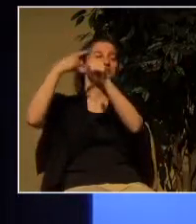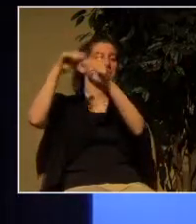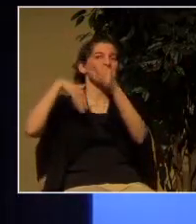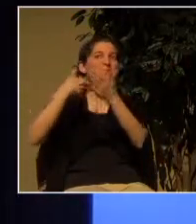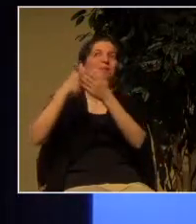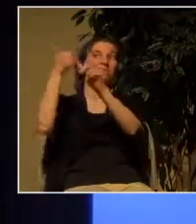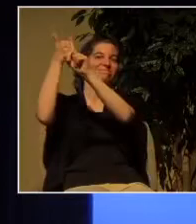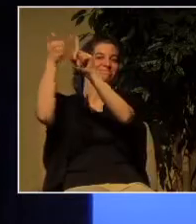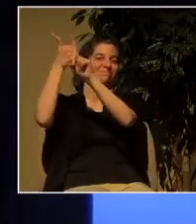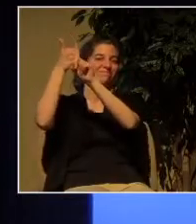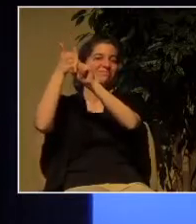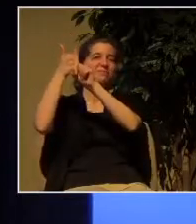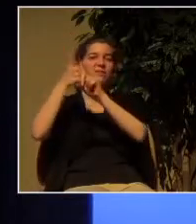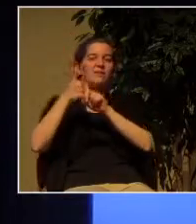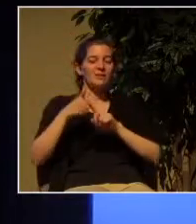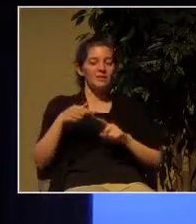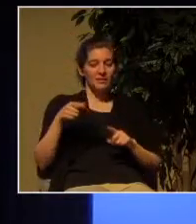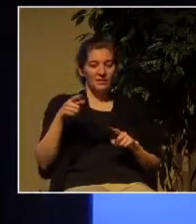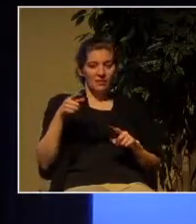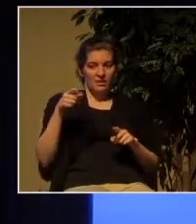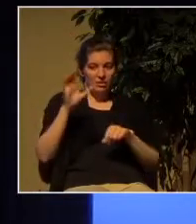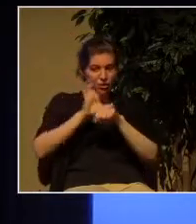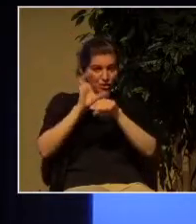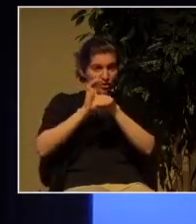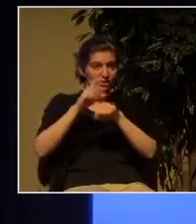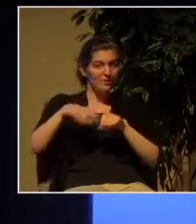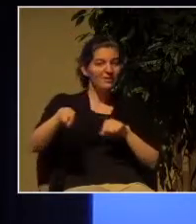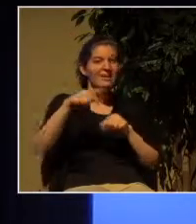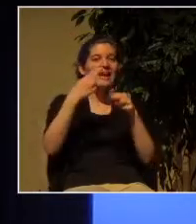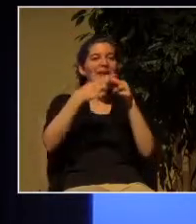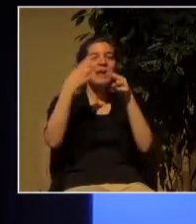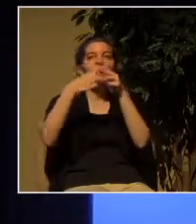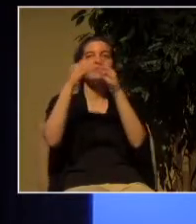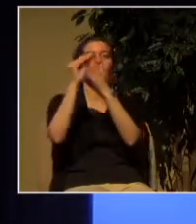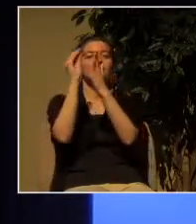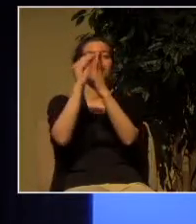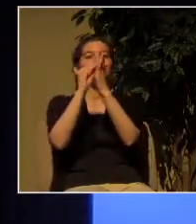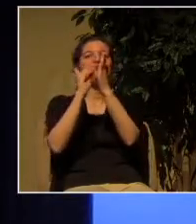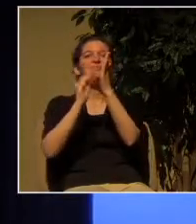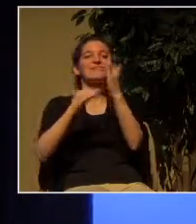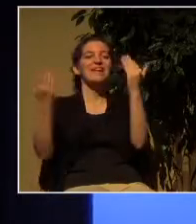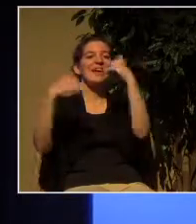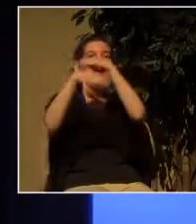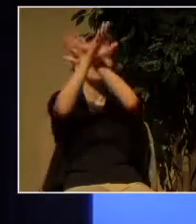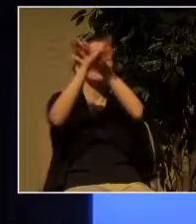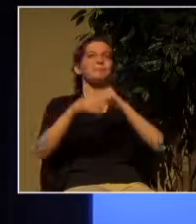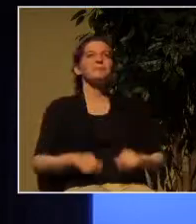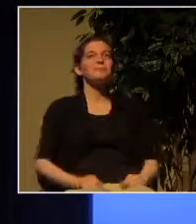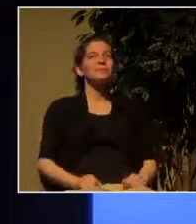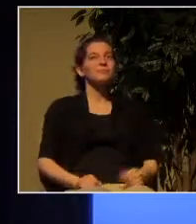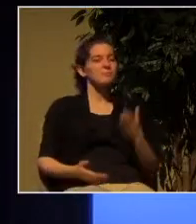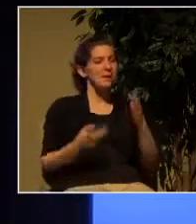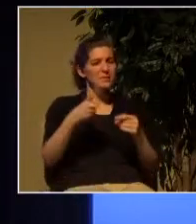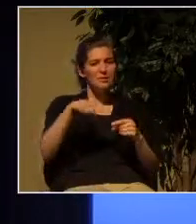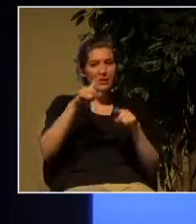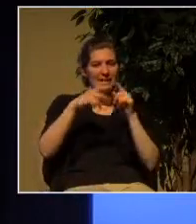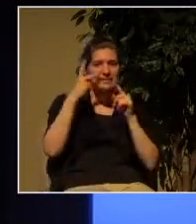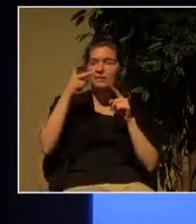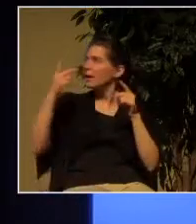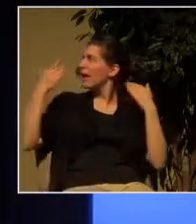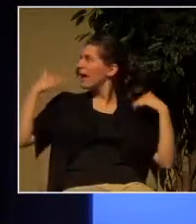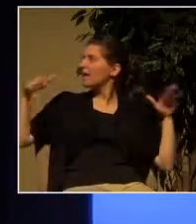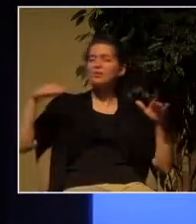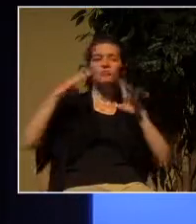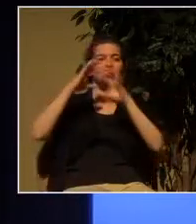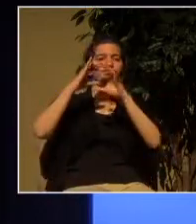and again you may not be able to see it but all of these are angels blowing their trumpets over here again it's hard to